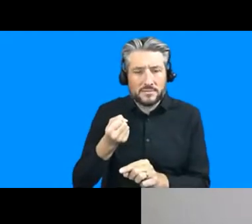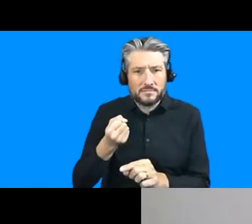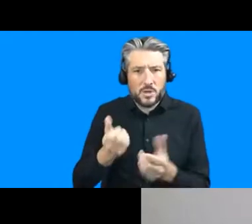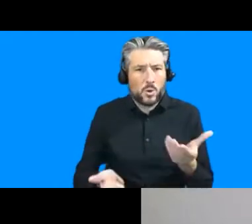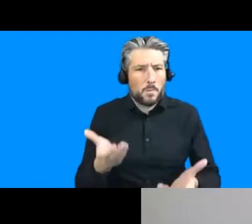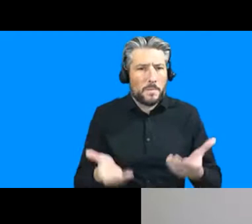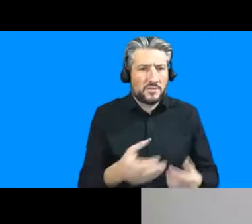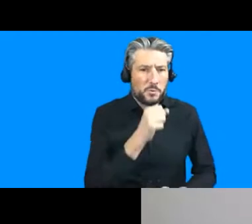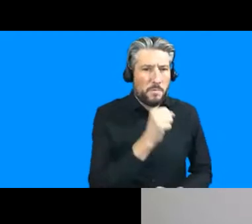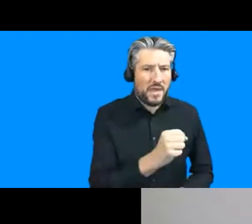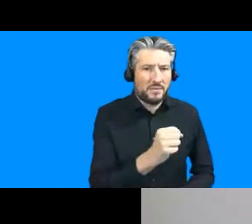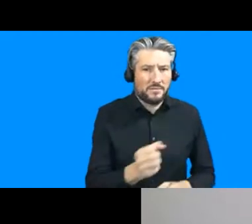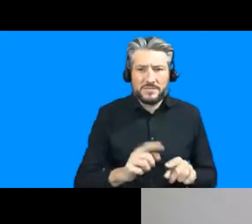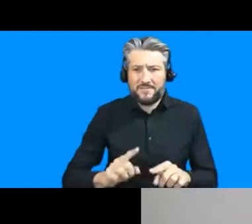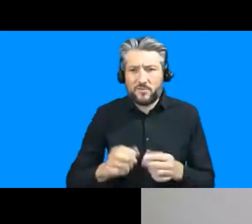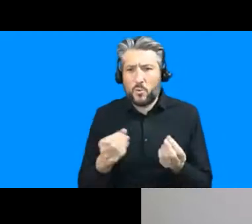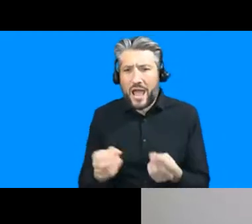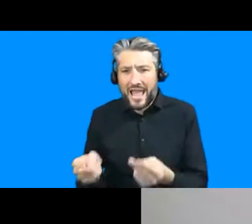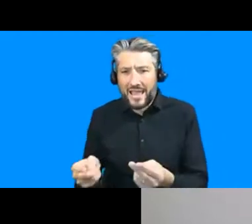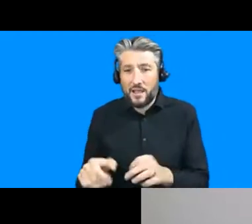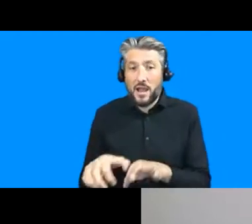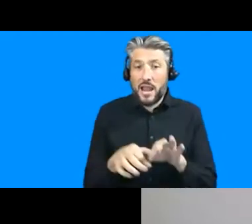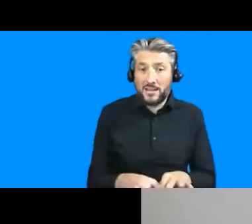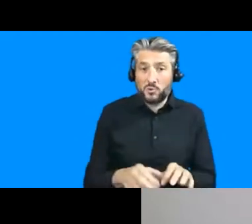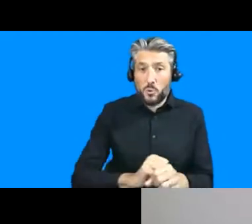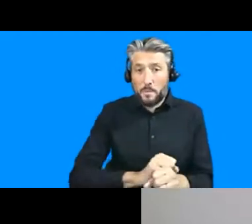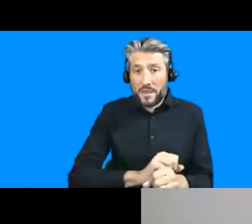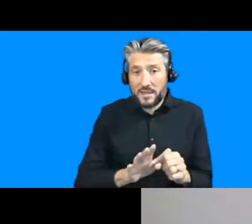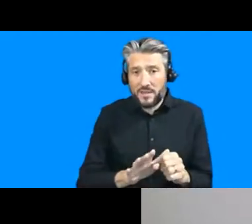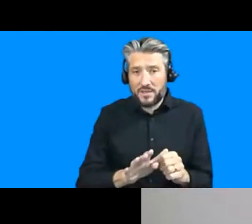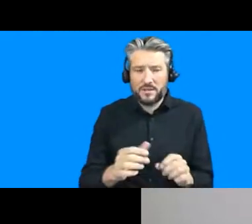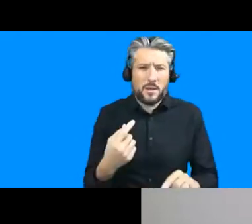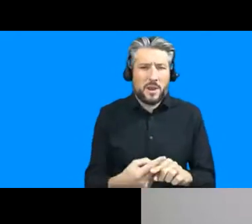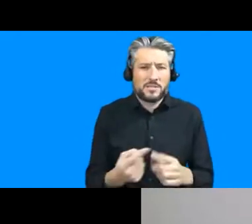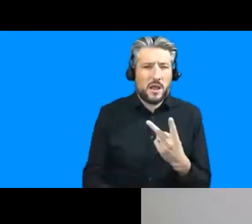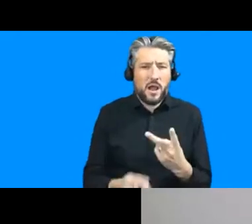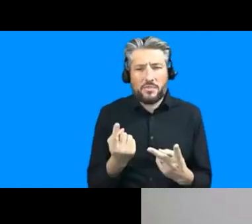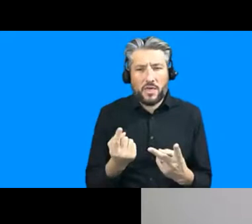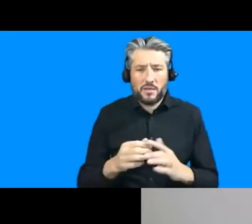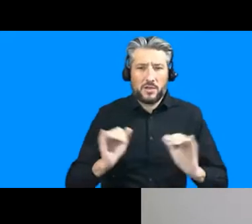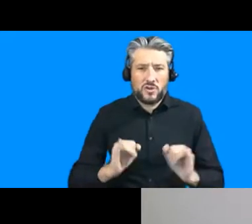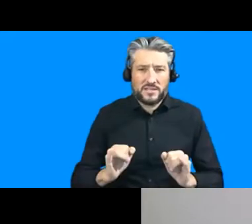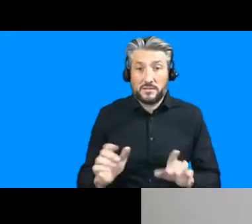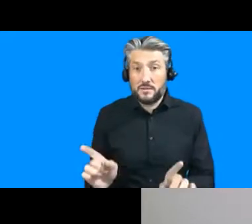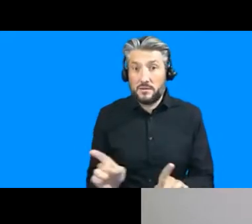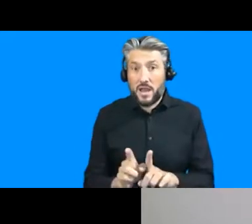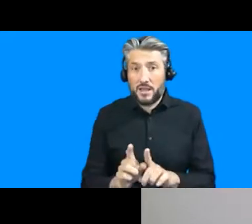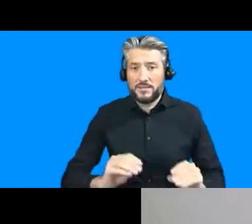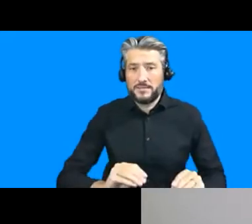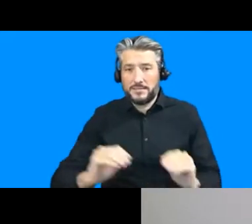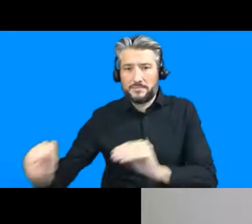the the pandemic but also the displacement and other crises that follow from it um